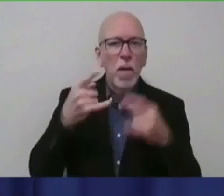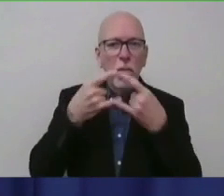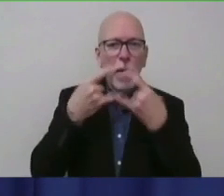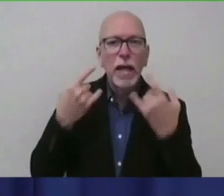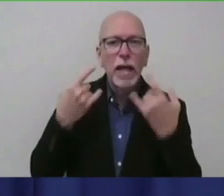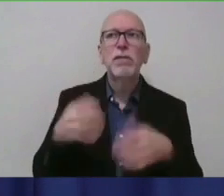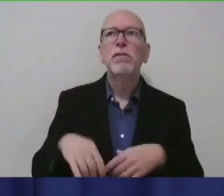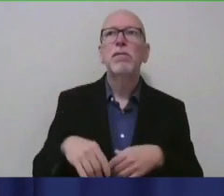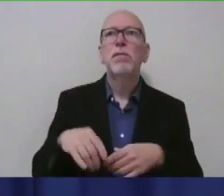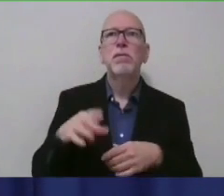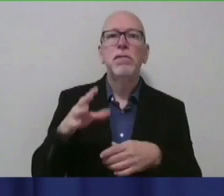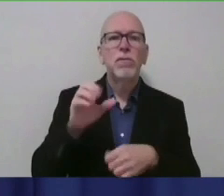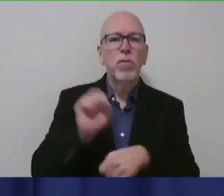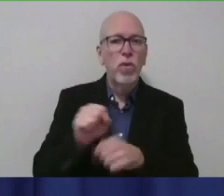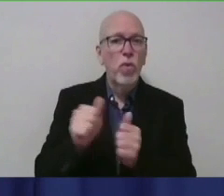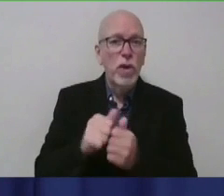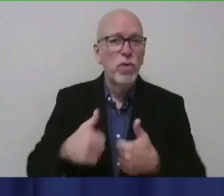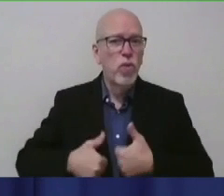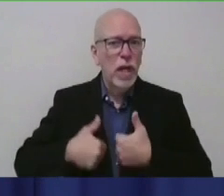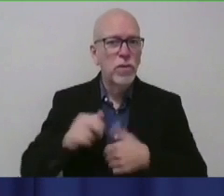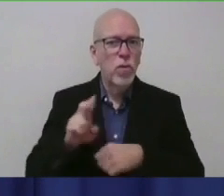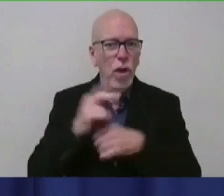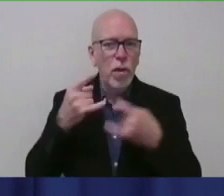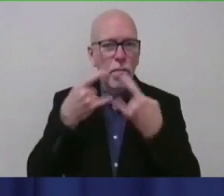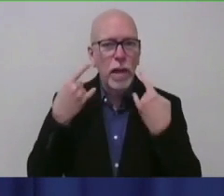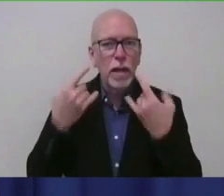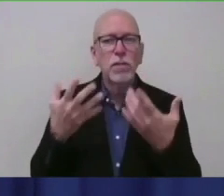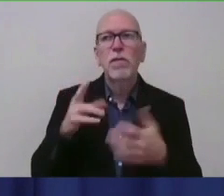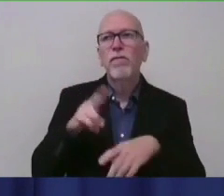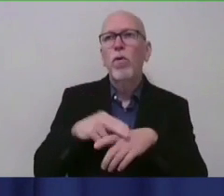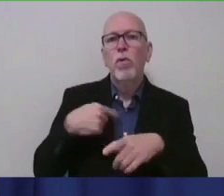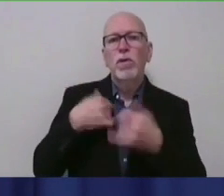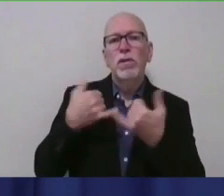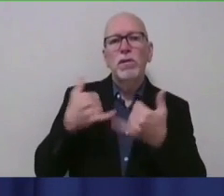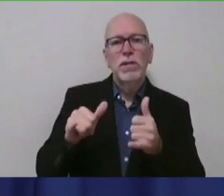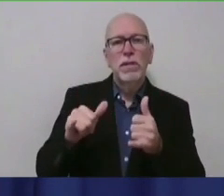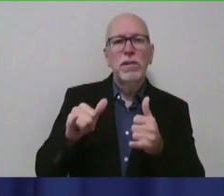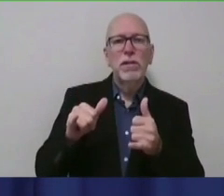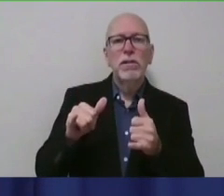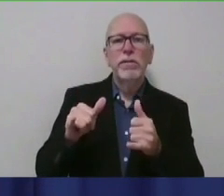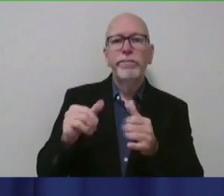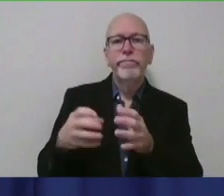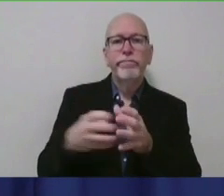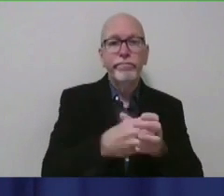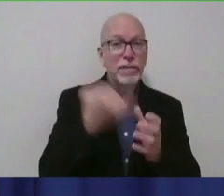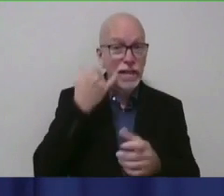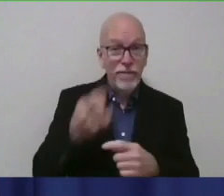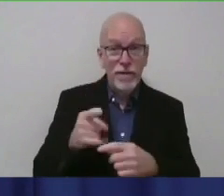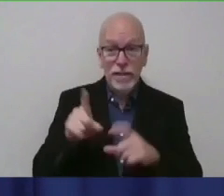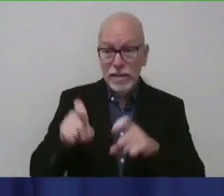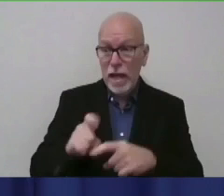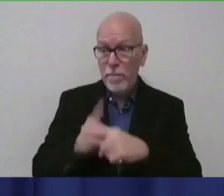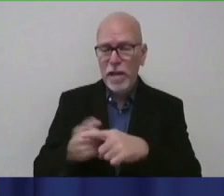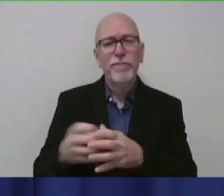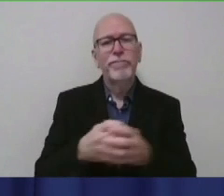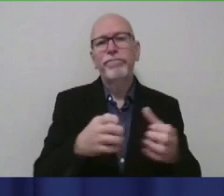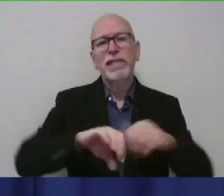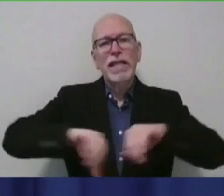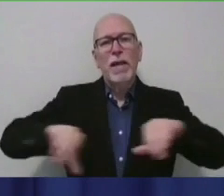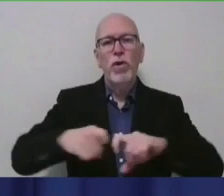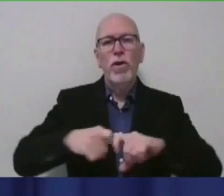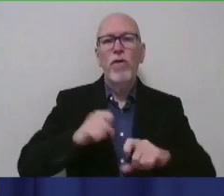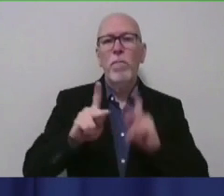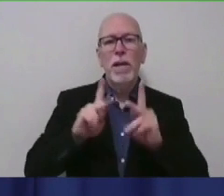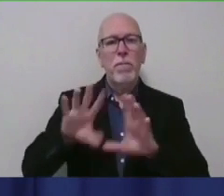working with residents. Of course, we're still continuing to cohort, so people do become COVID-positive, separating them from other people,